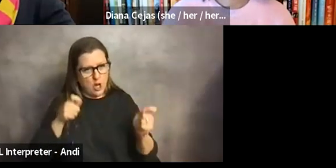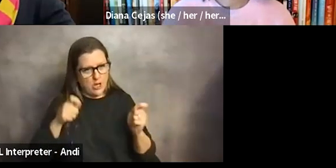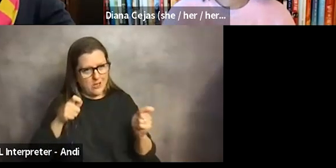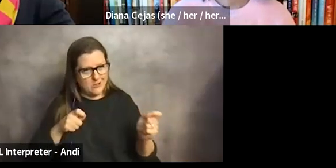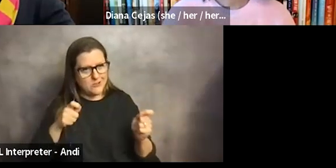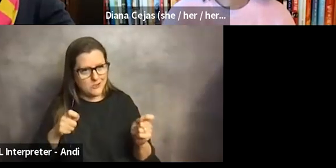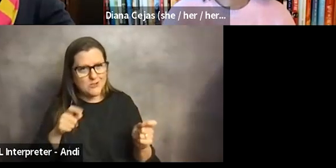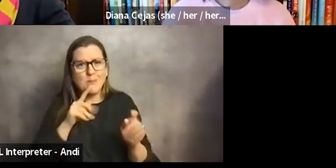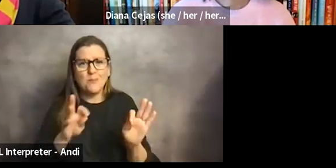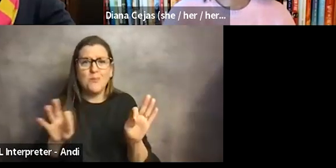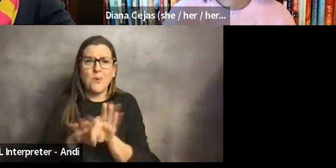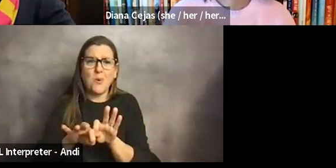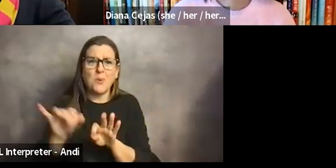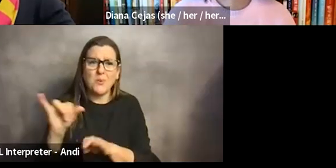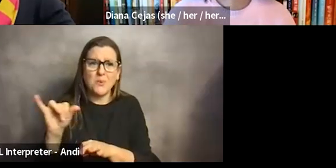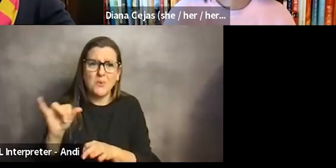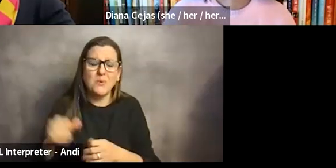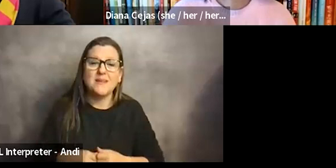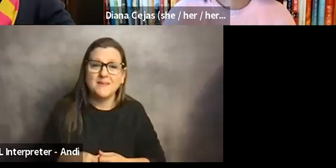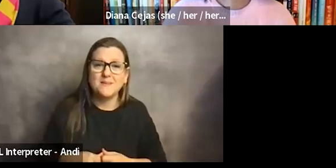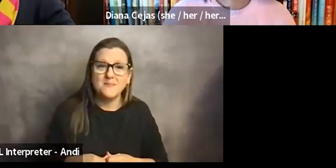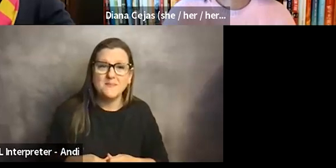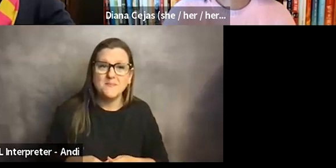really important and really exciting as well.